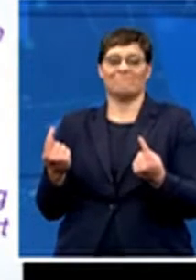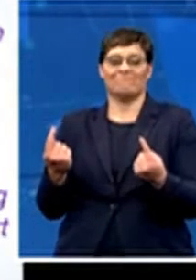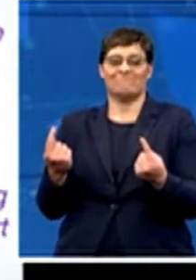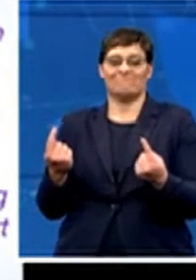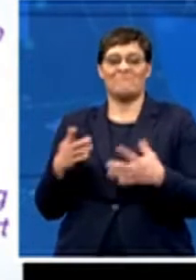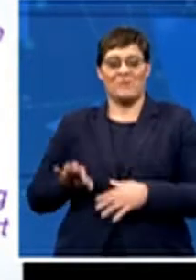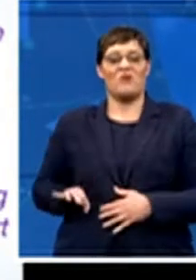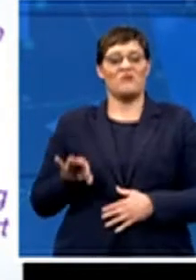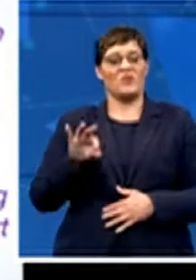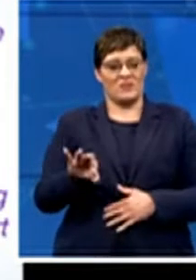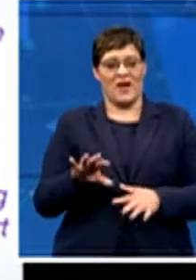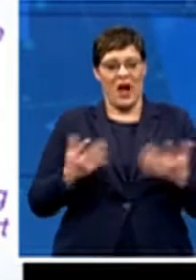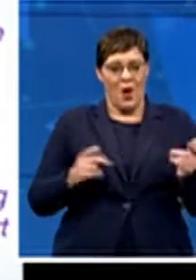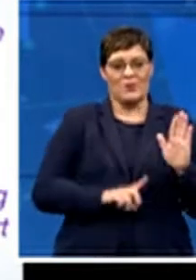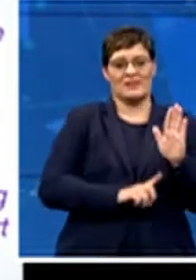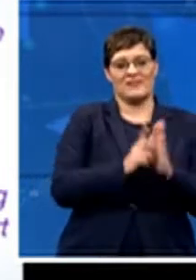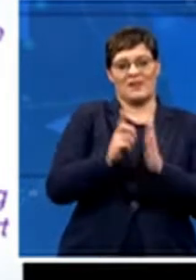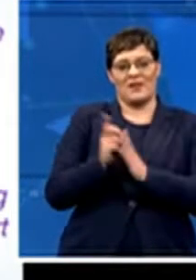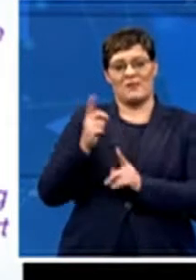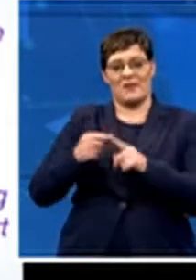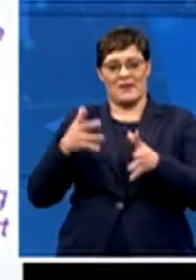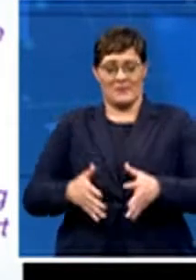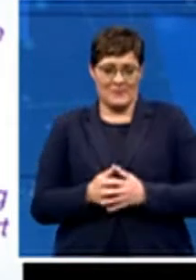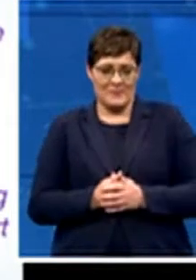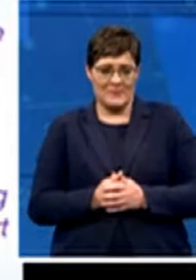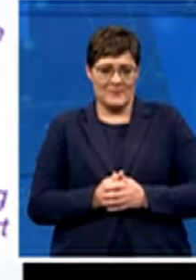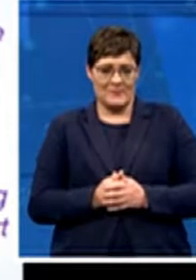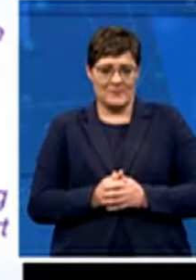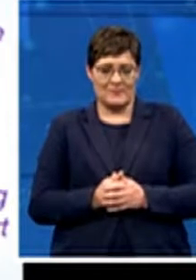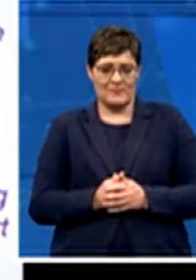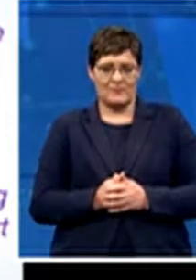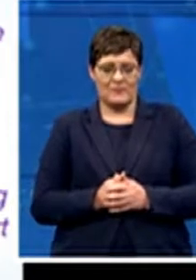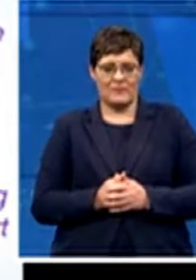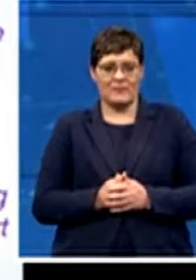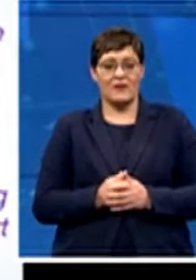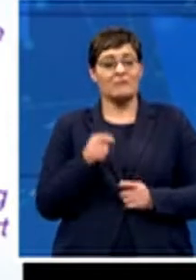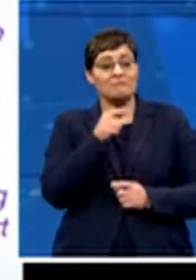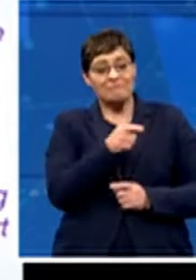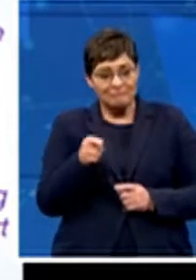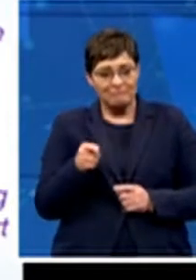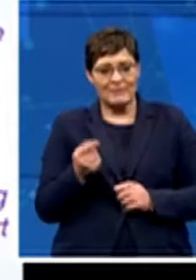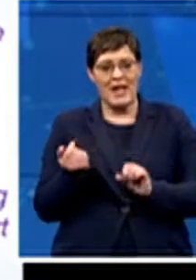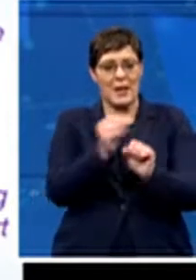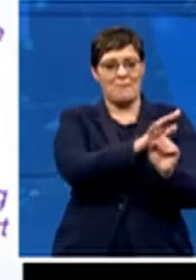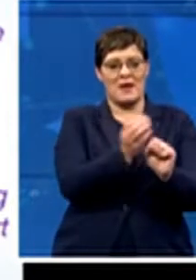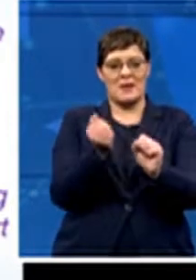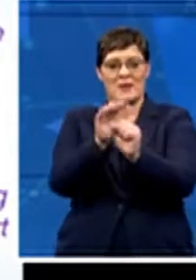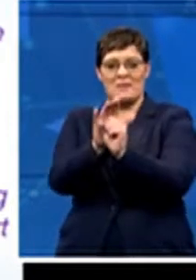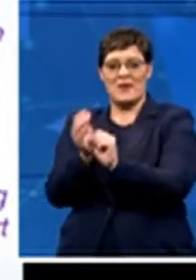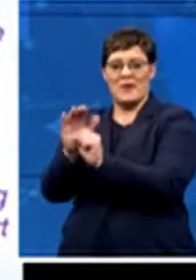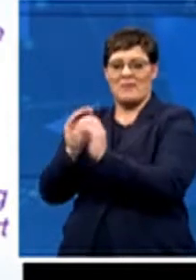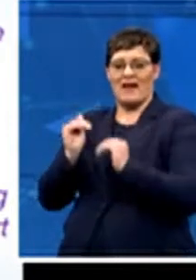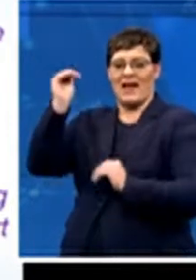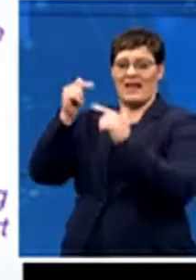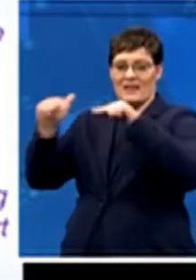at these distal levels and then impact the proximal levels. I just want to also